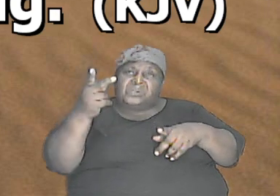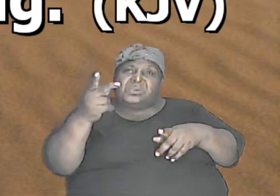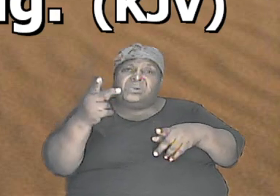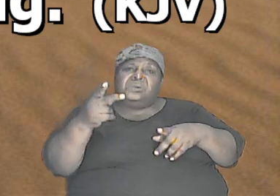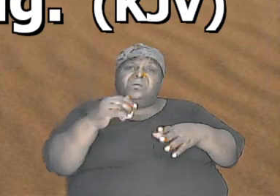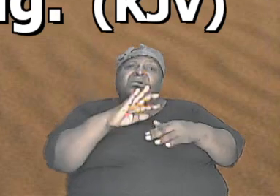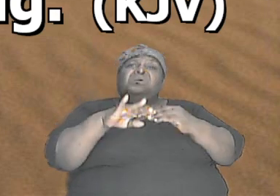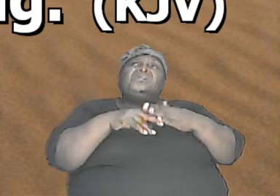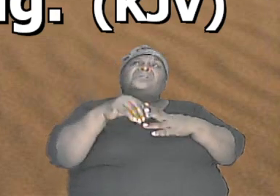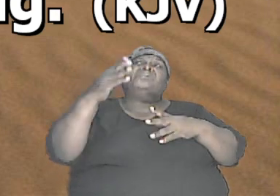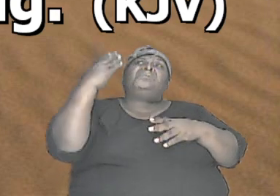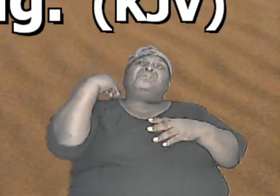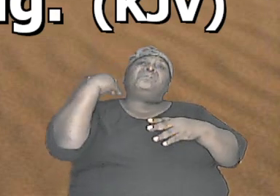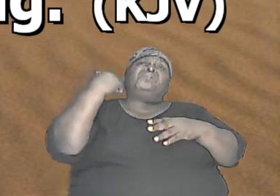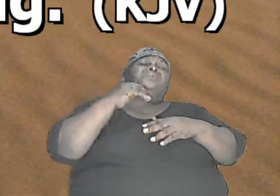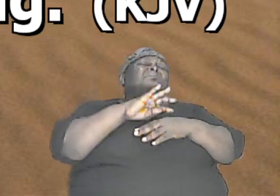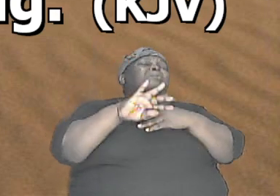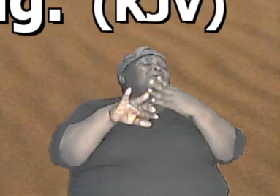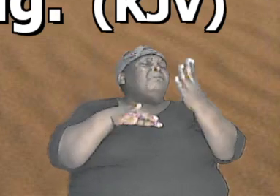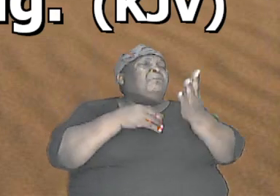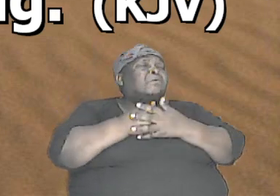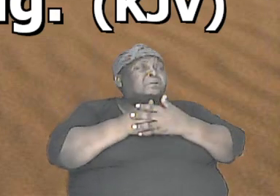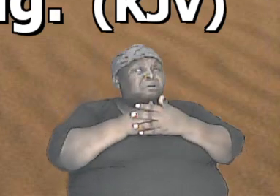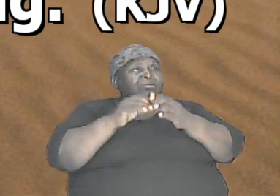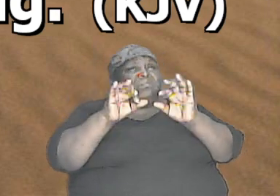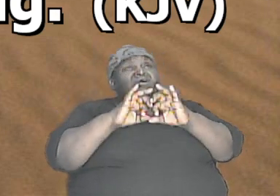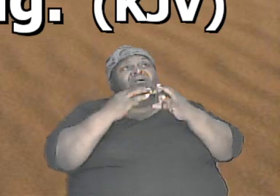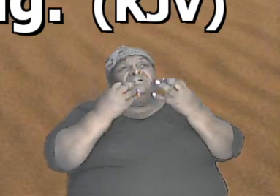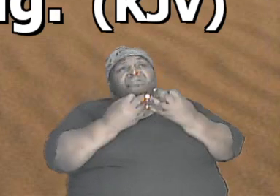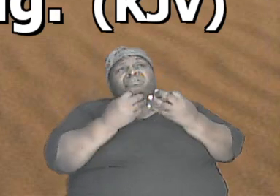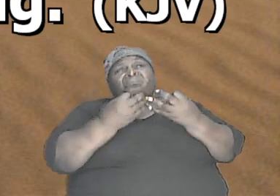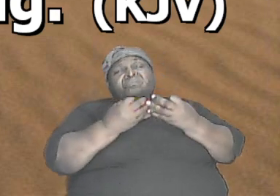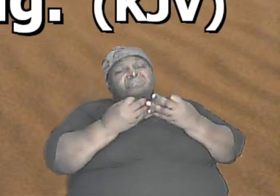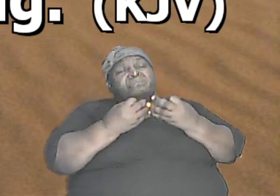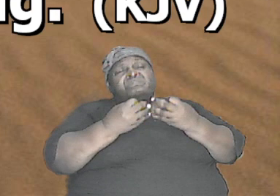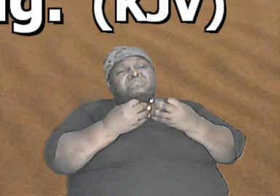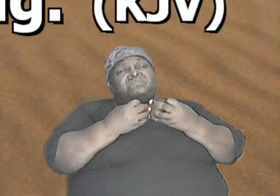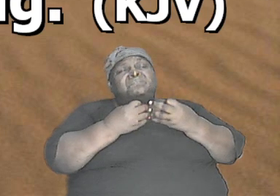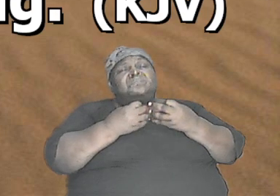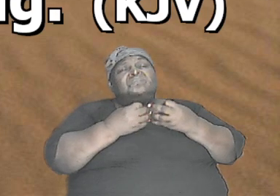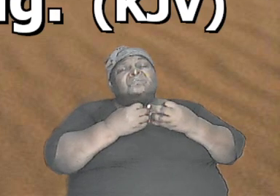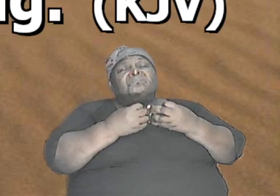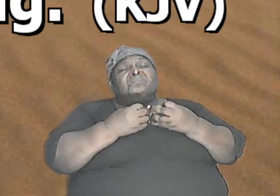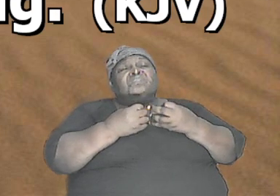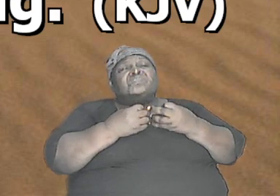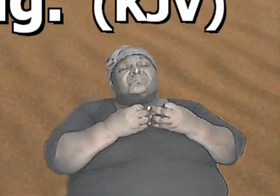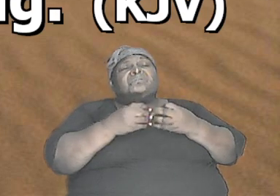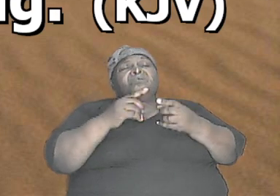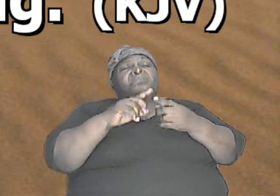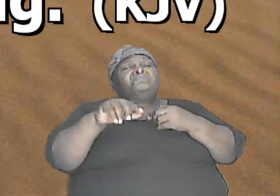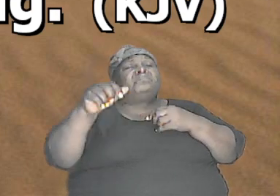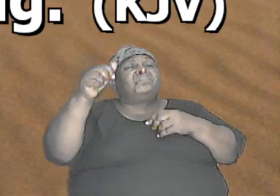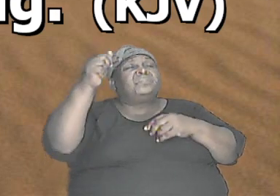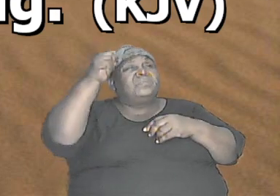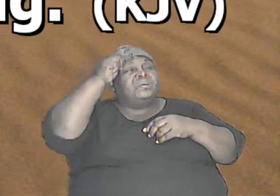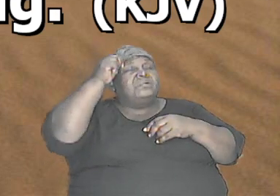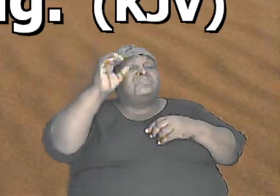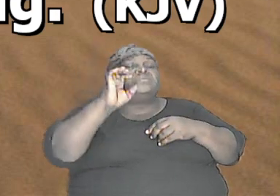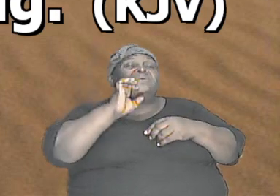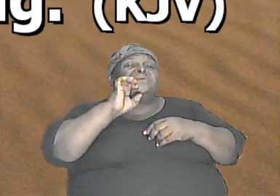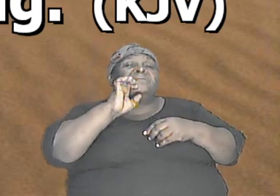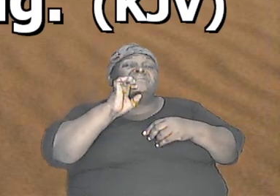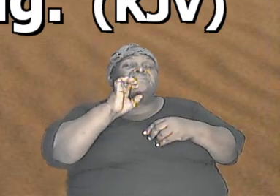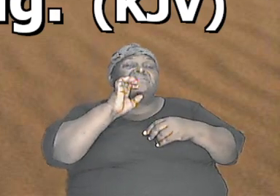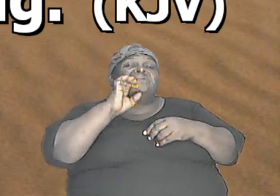ancestors went back all the way to Adam and Eve